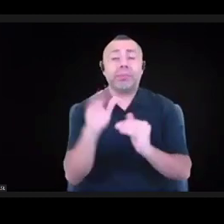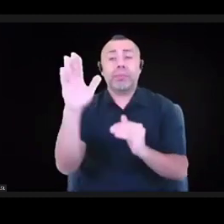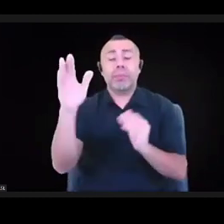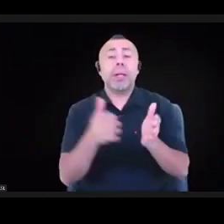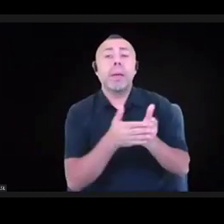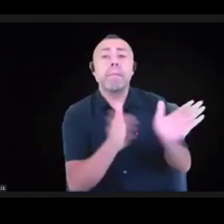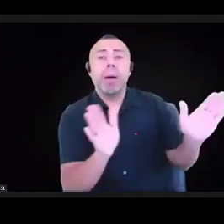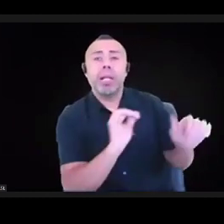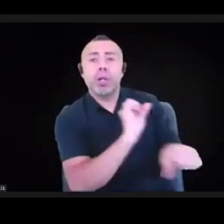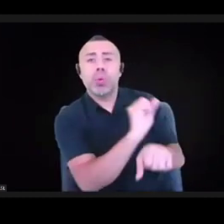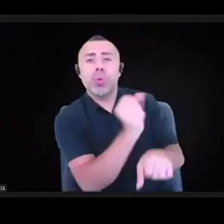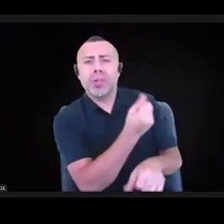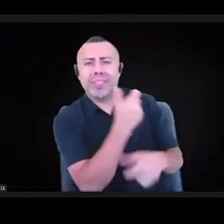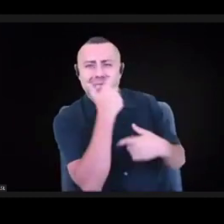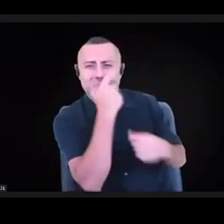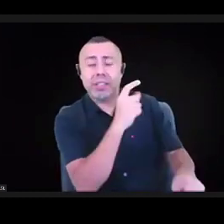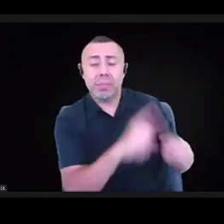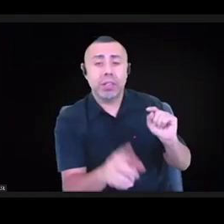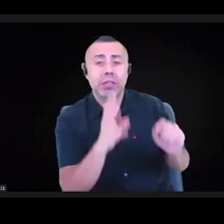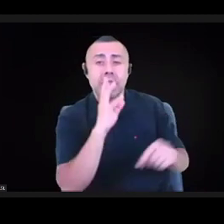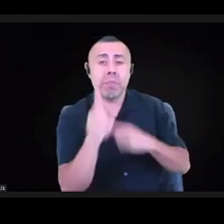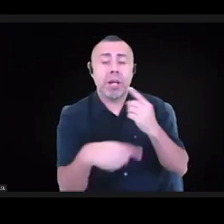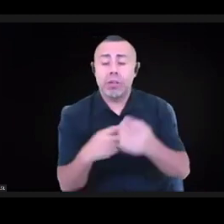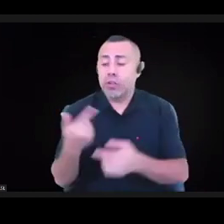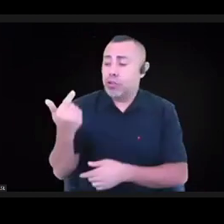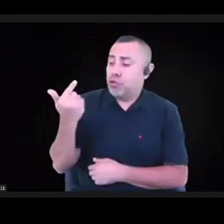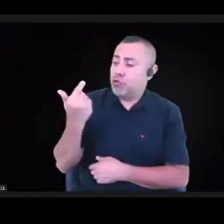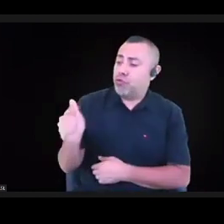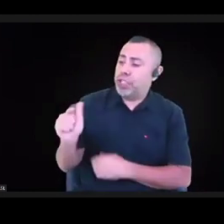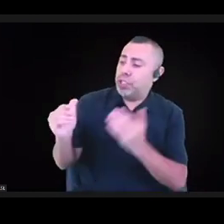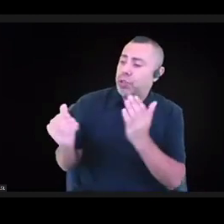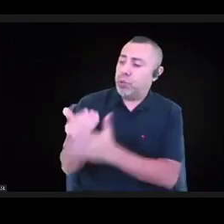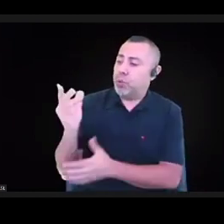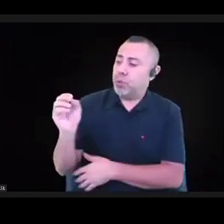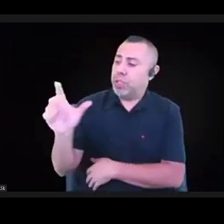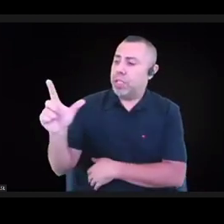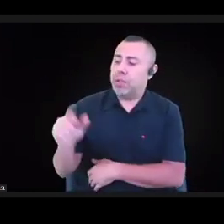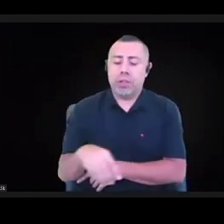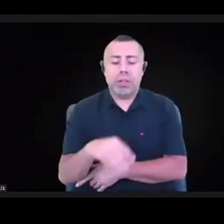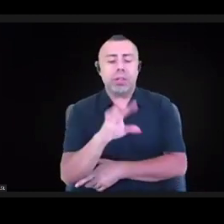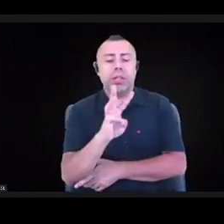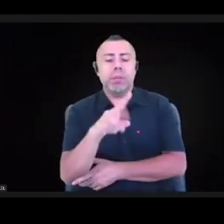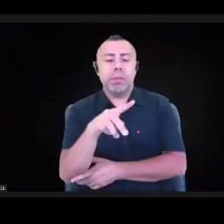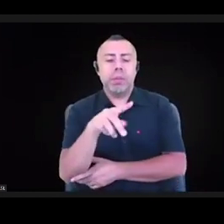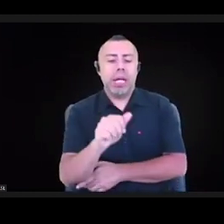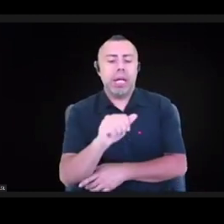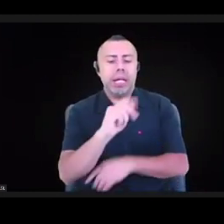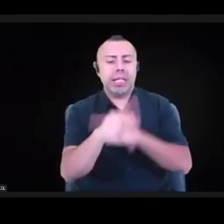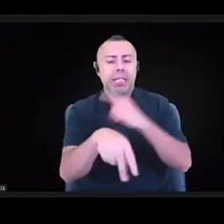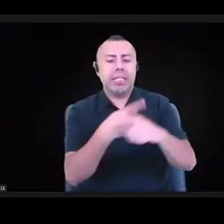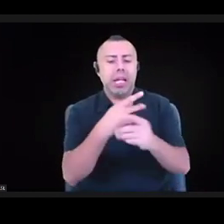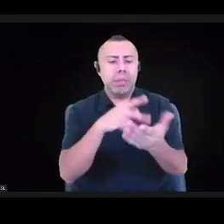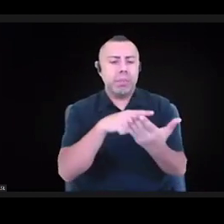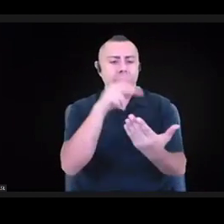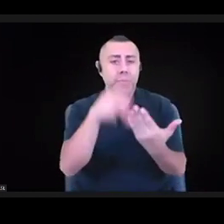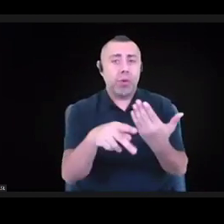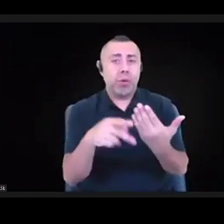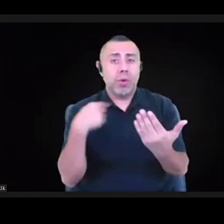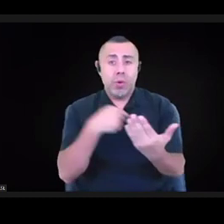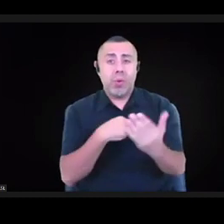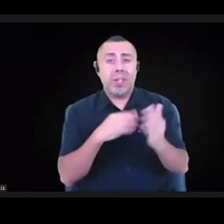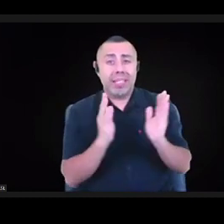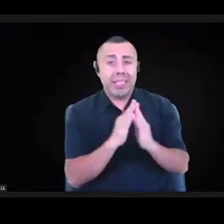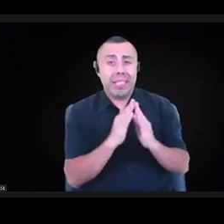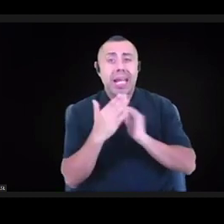New Deal to a WPA-style program, as we as a city and as a country are staring down unemployment that is